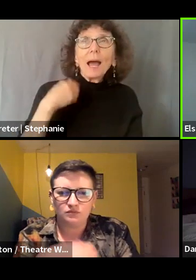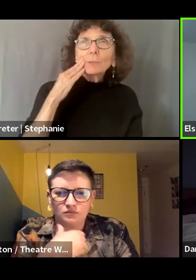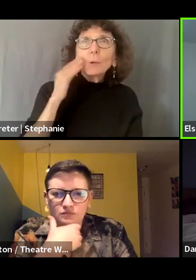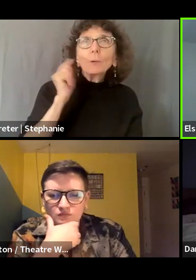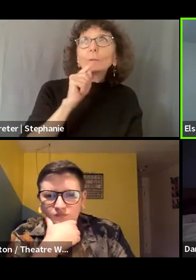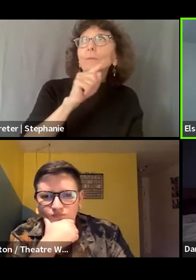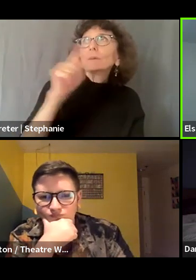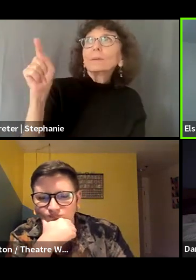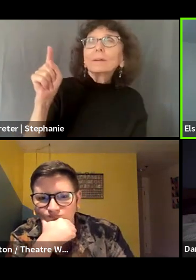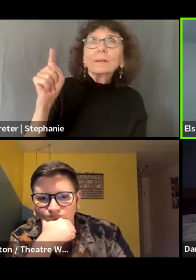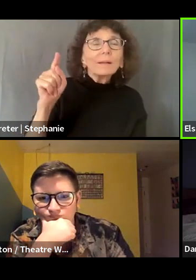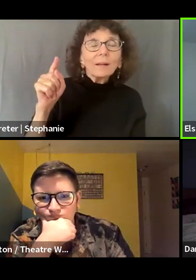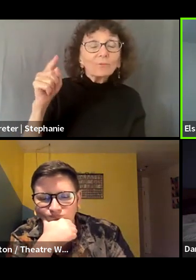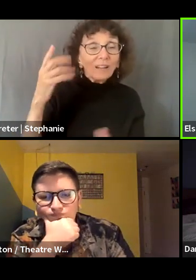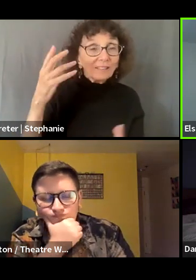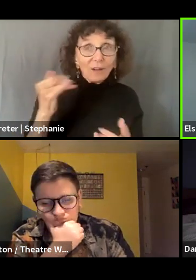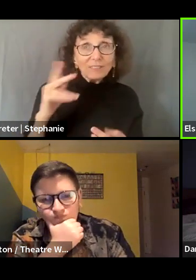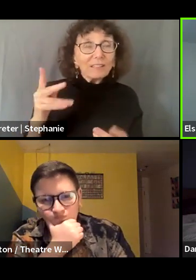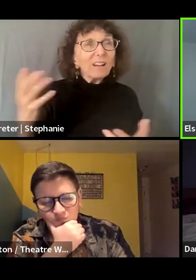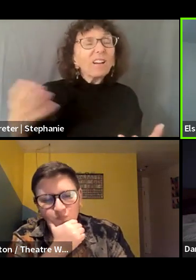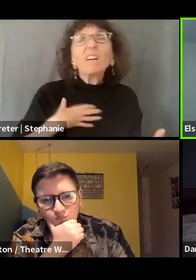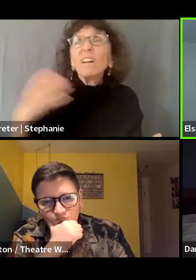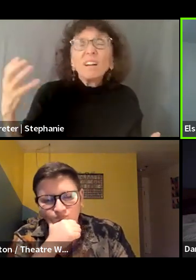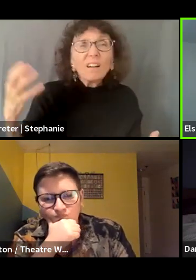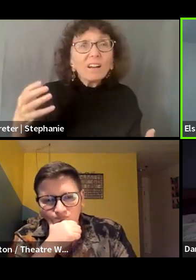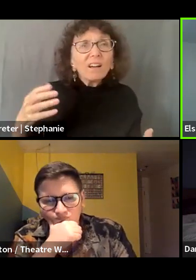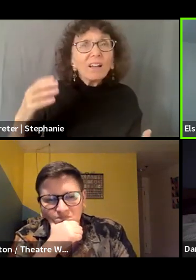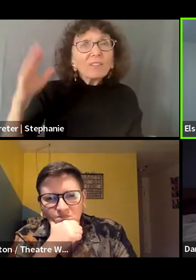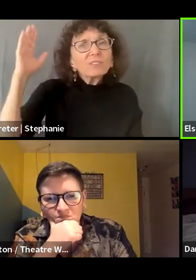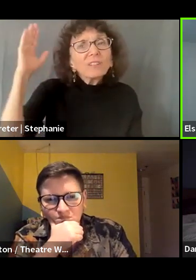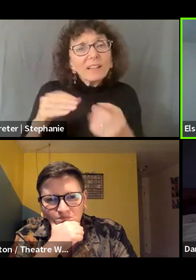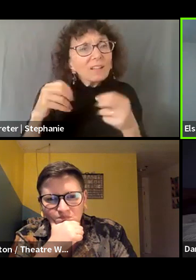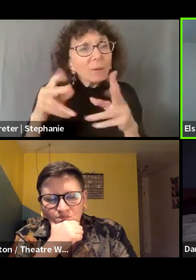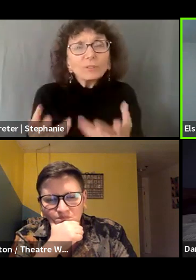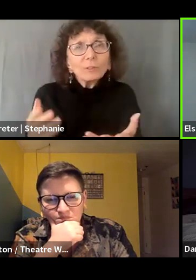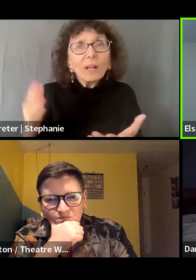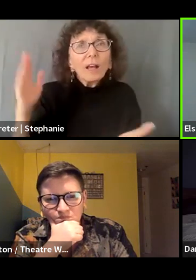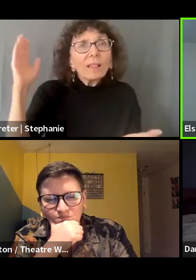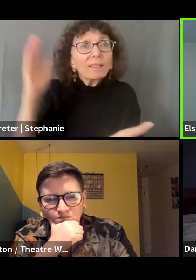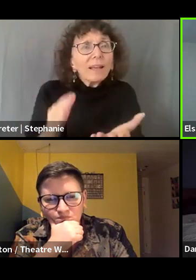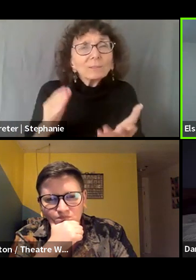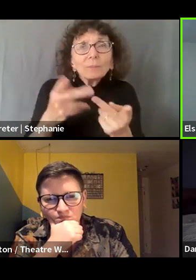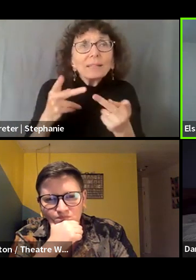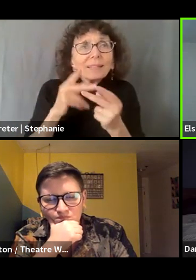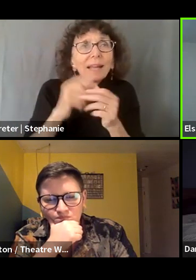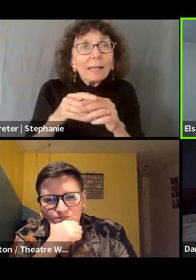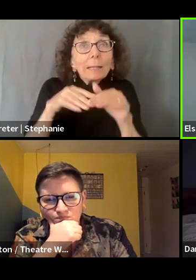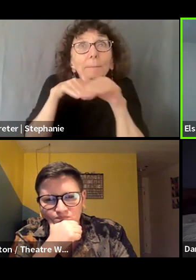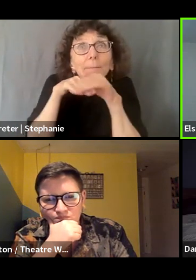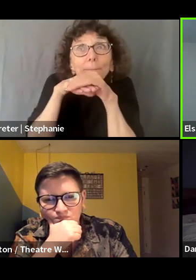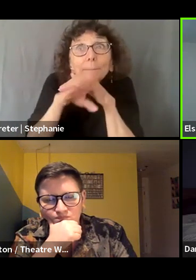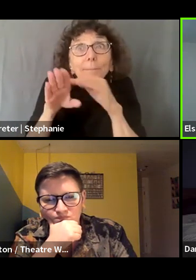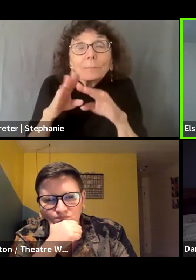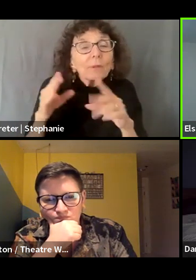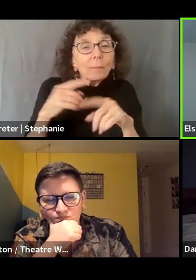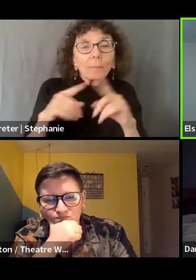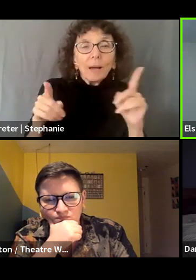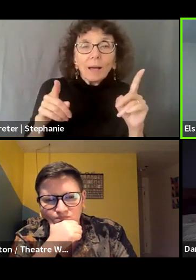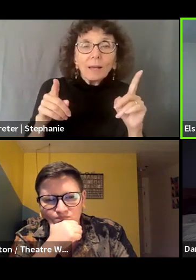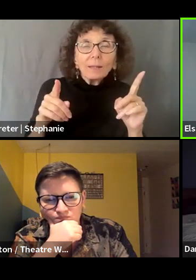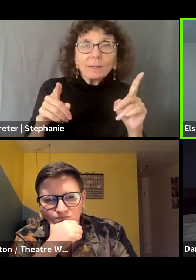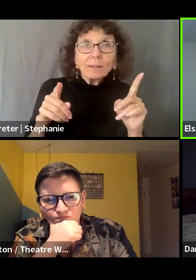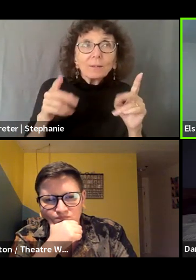you know, fewer opportunities, less place to engage, you know, start out. But talent is so much more common